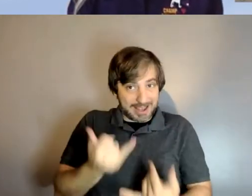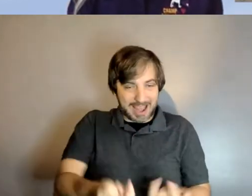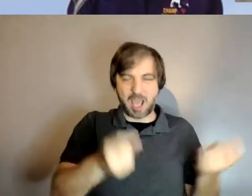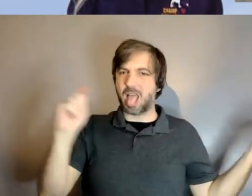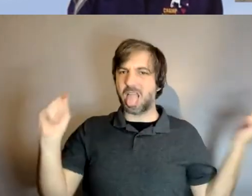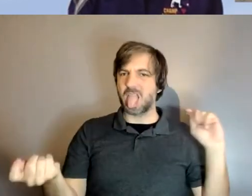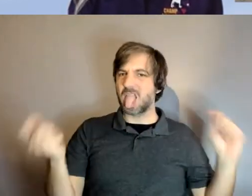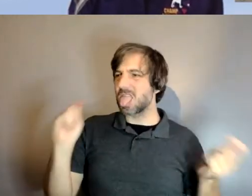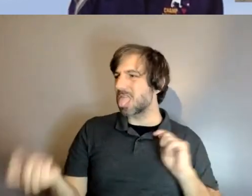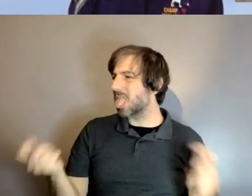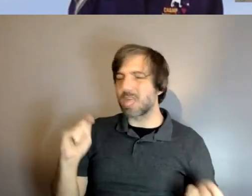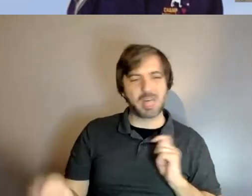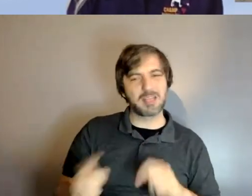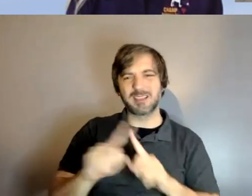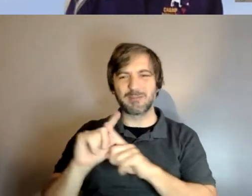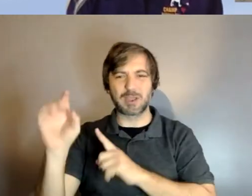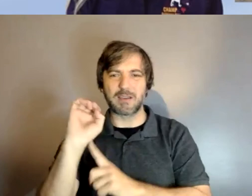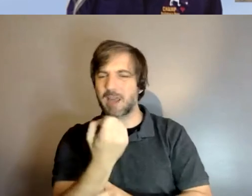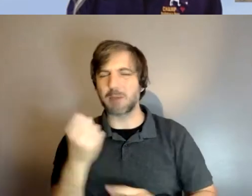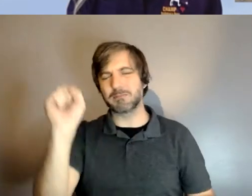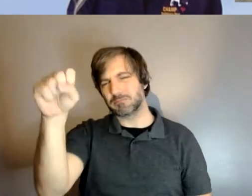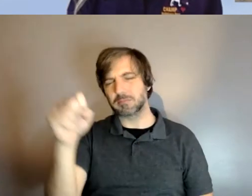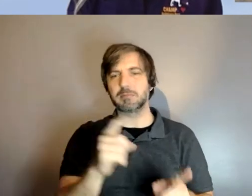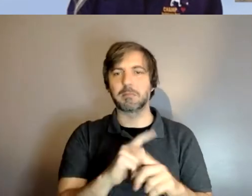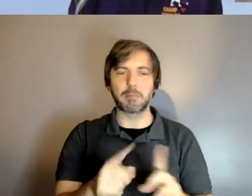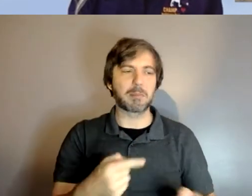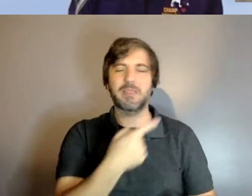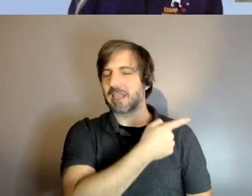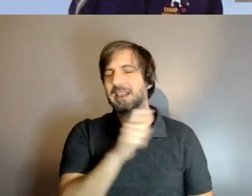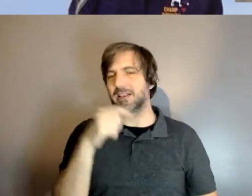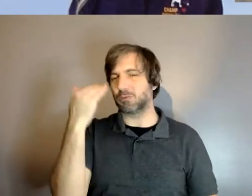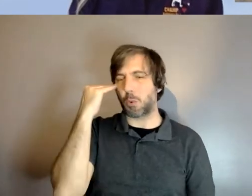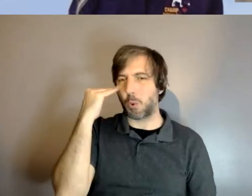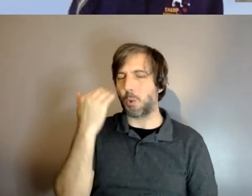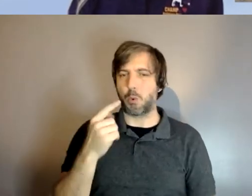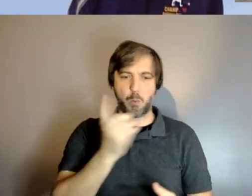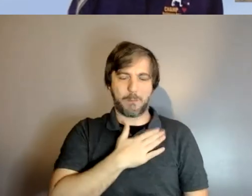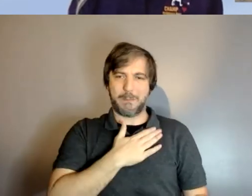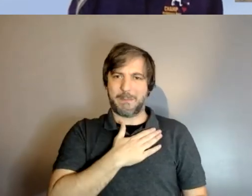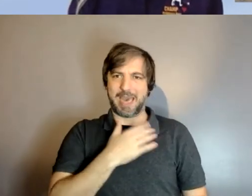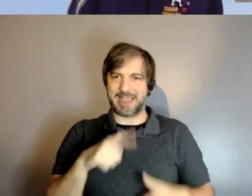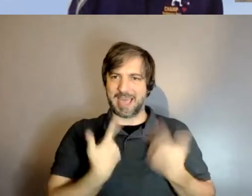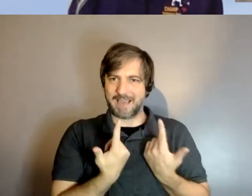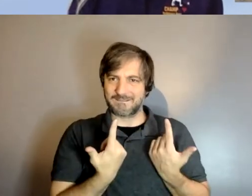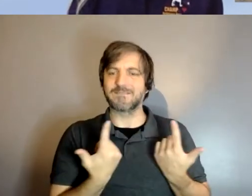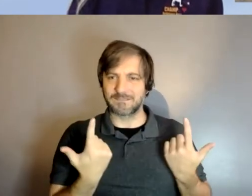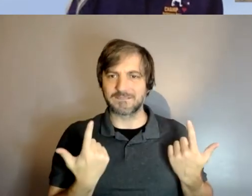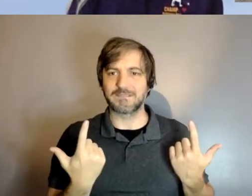environments but they they all take that into consideration and once they had a dog that was ready um